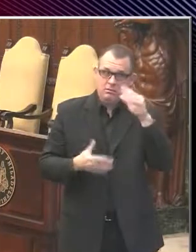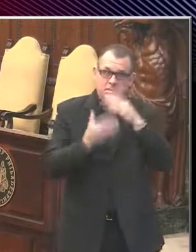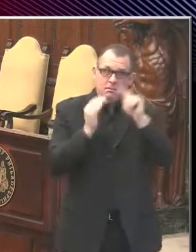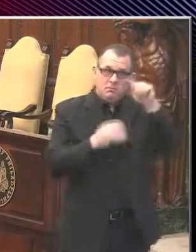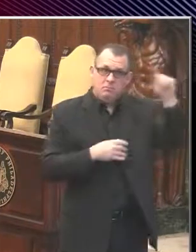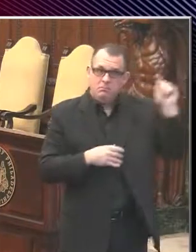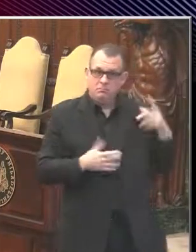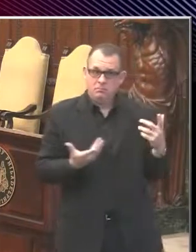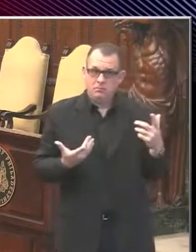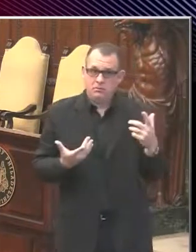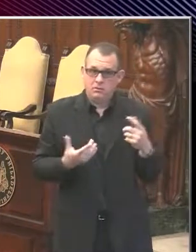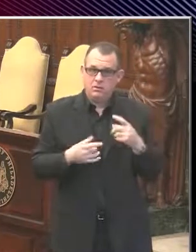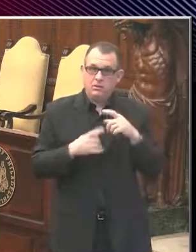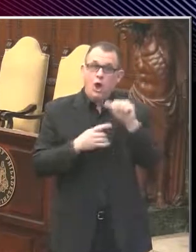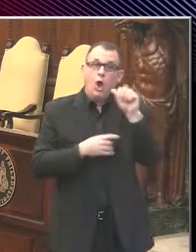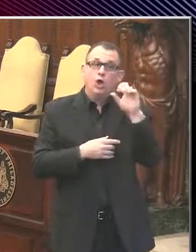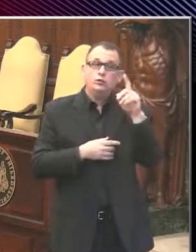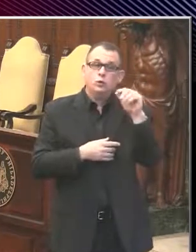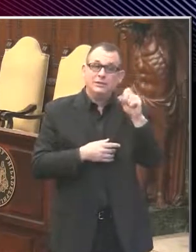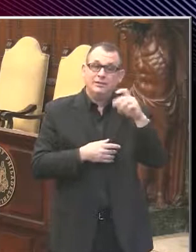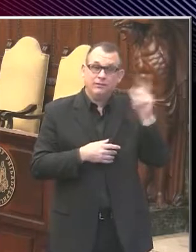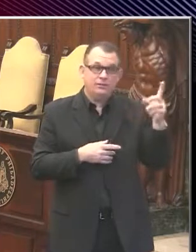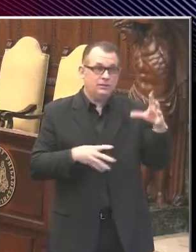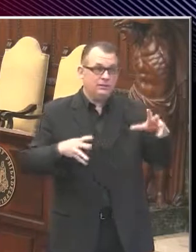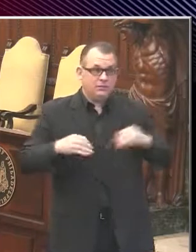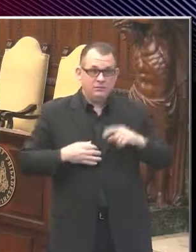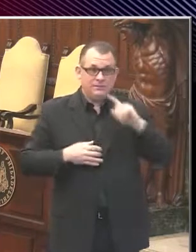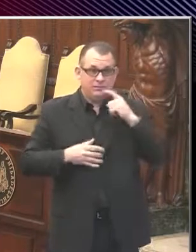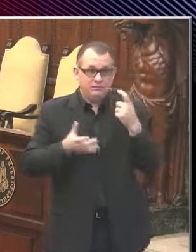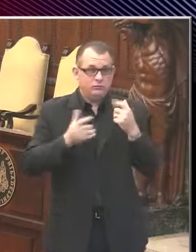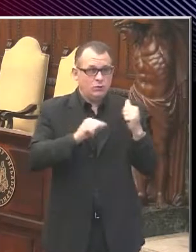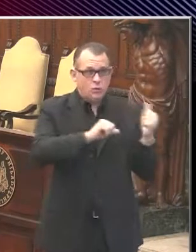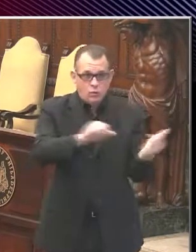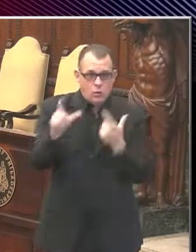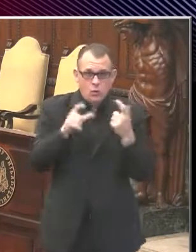this very seriously and require everyone in those services to be wearing masks.